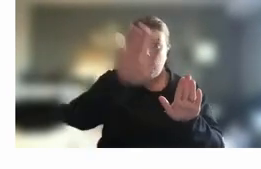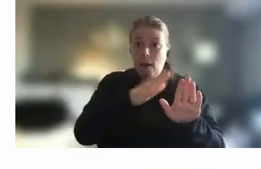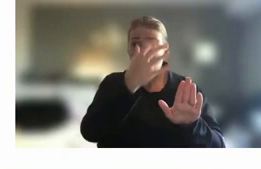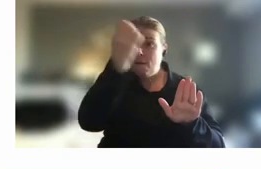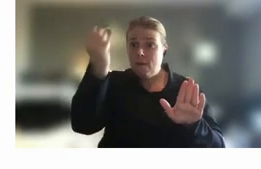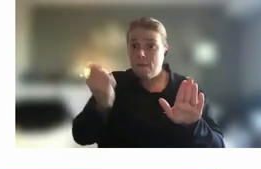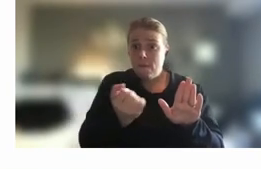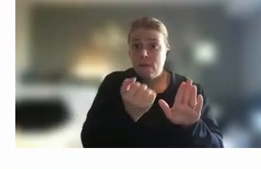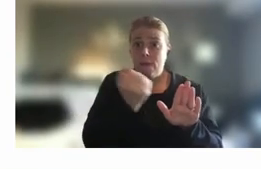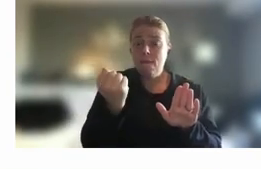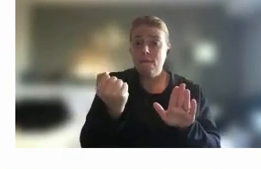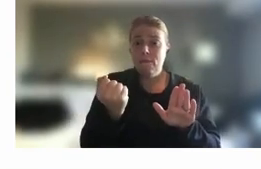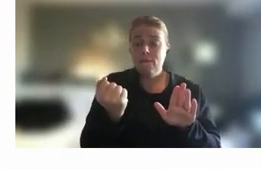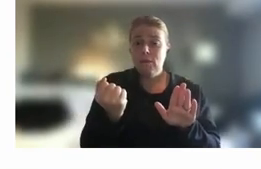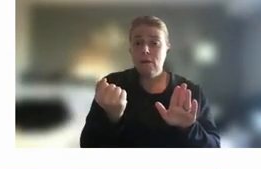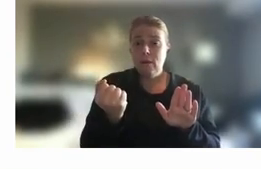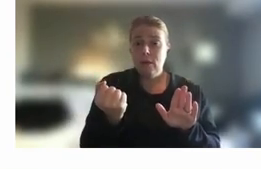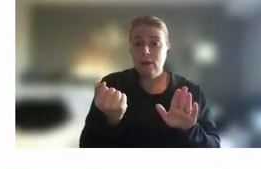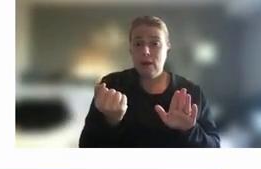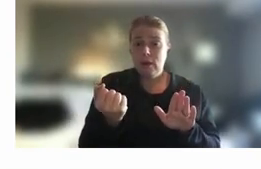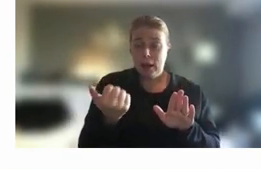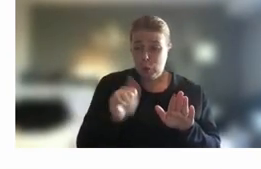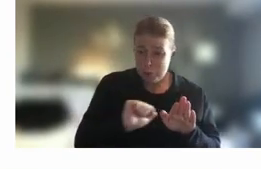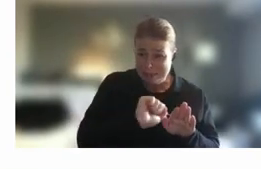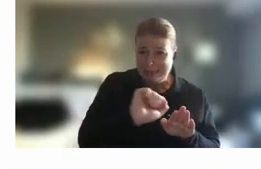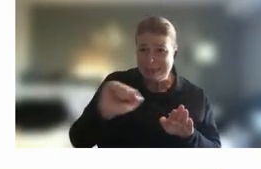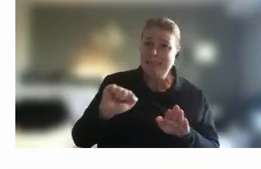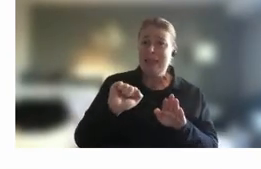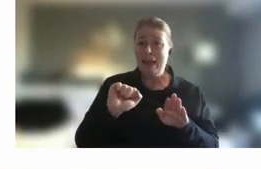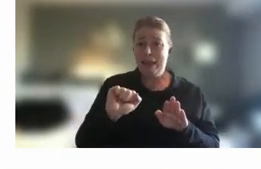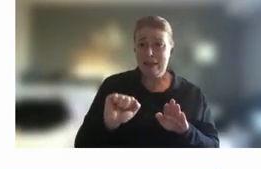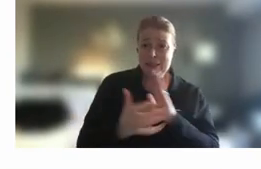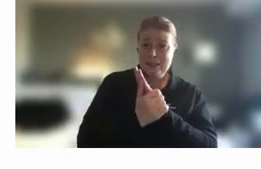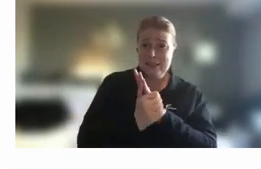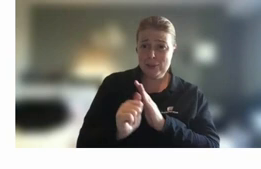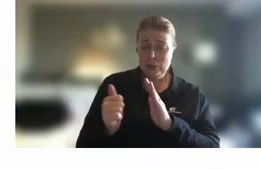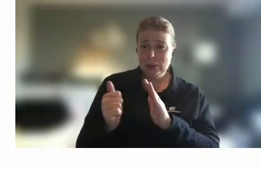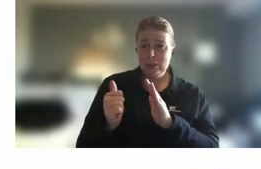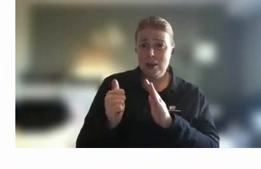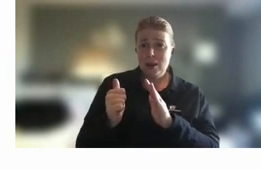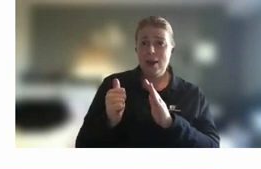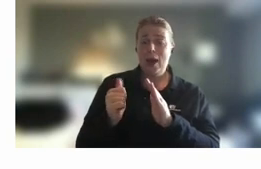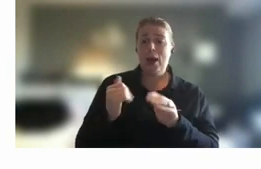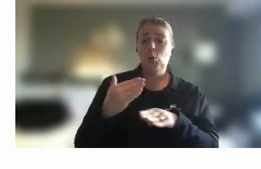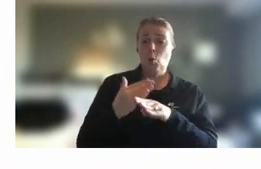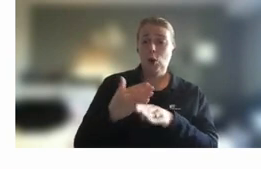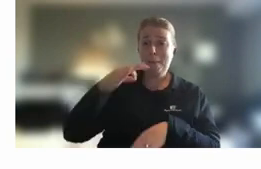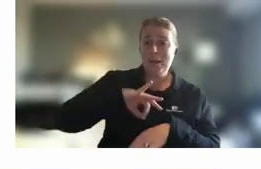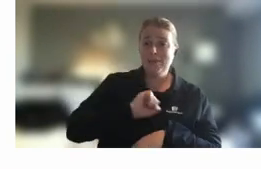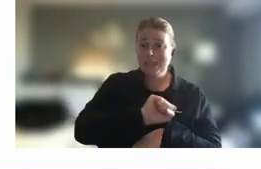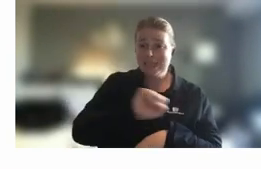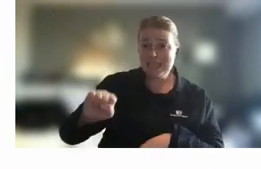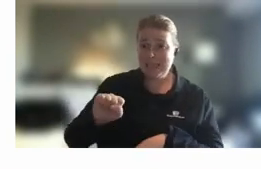of people's potential uh according to what their life circumstances are and where they are now I think that